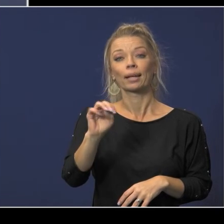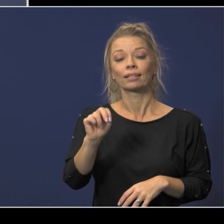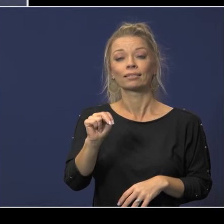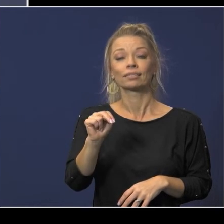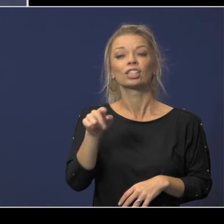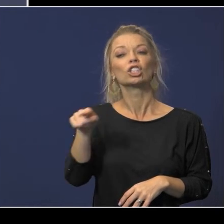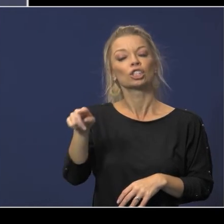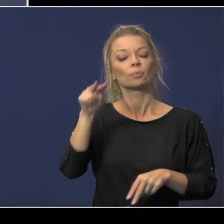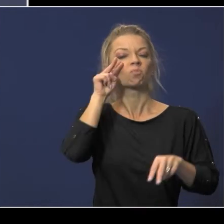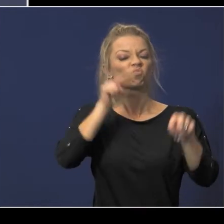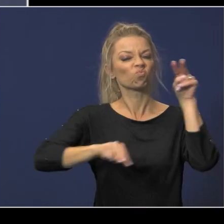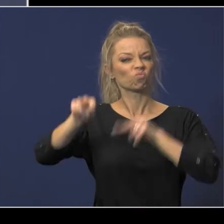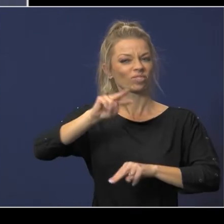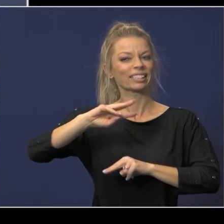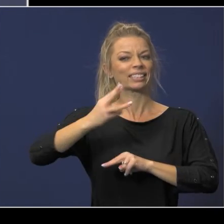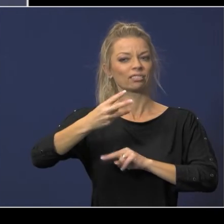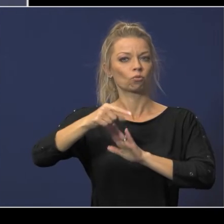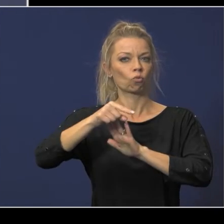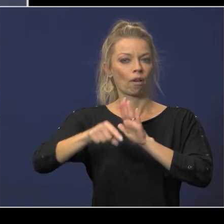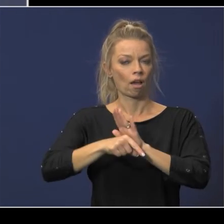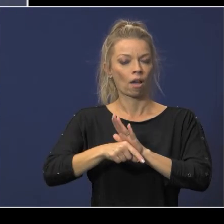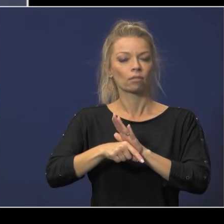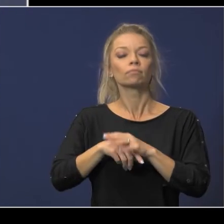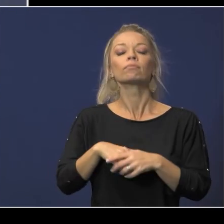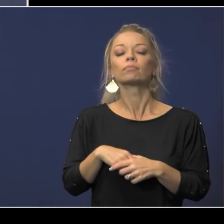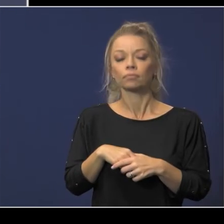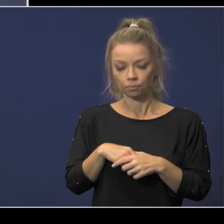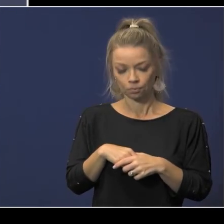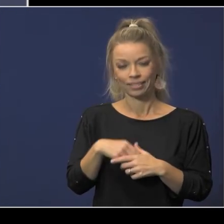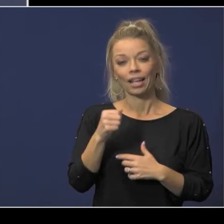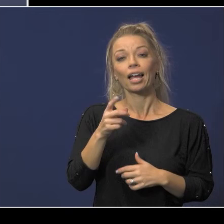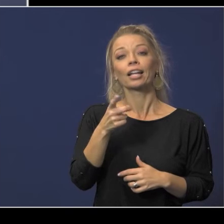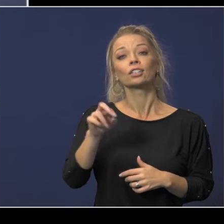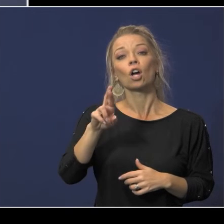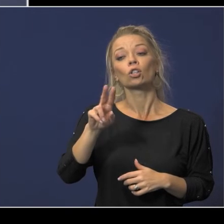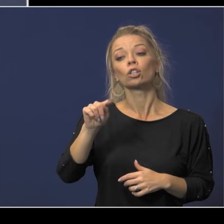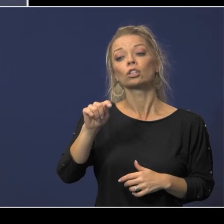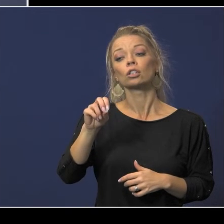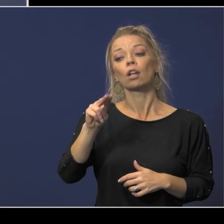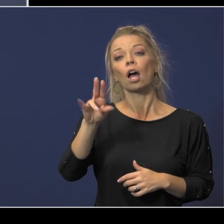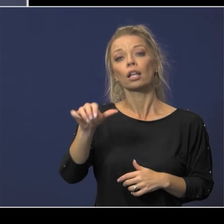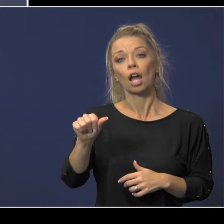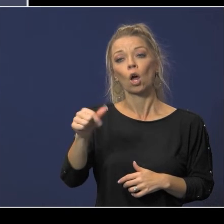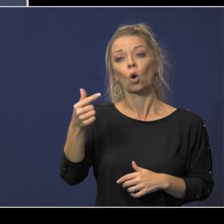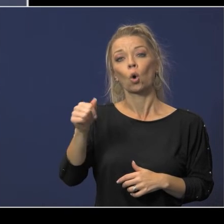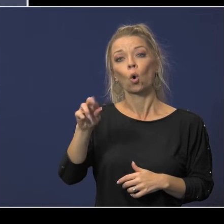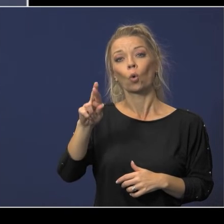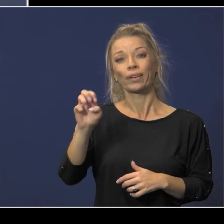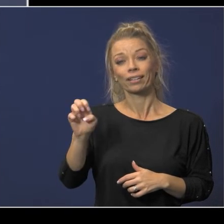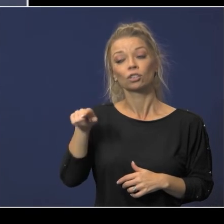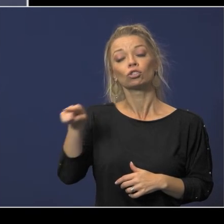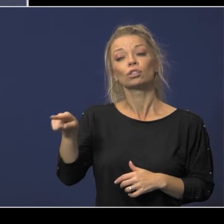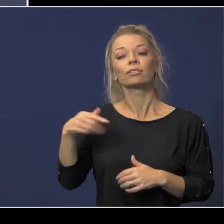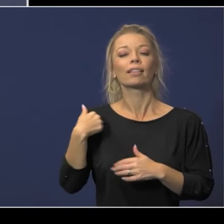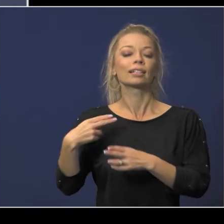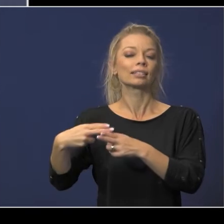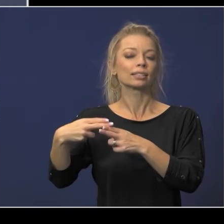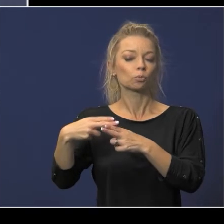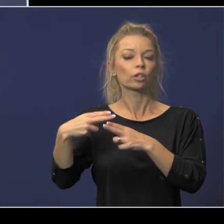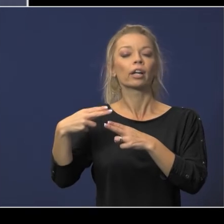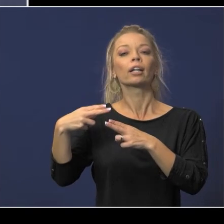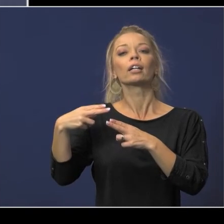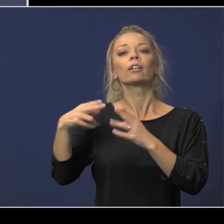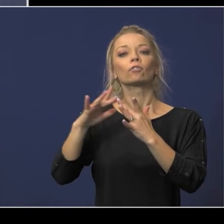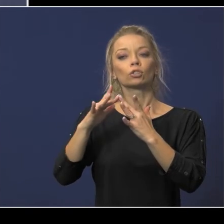400 or so sixth graders and then finally dr tanya goree she's actually been serving as our temporary virtual learning